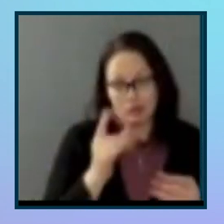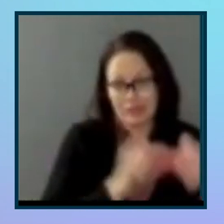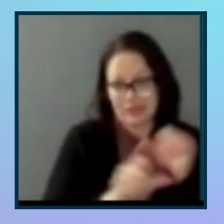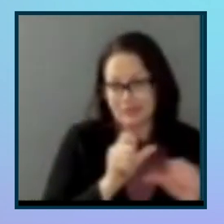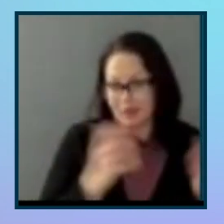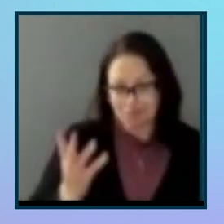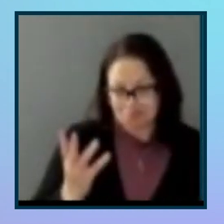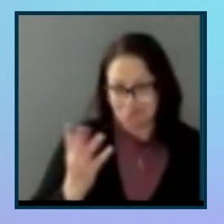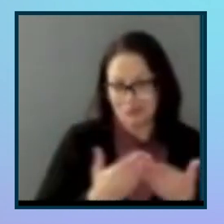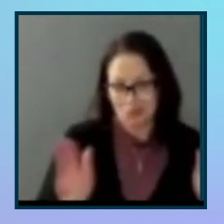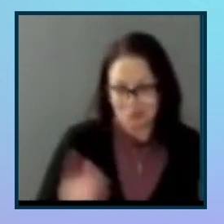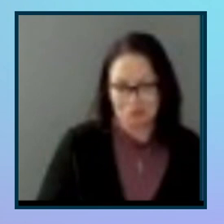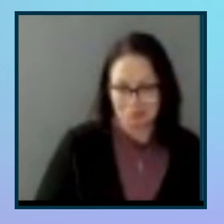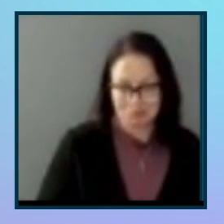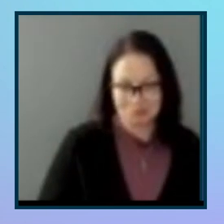as a whole.